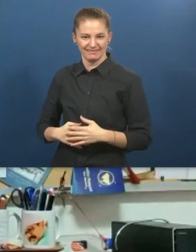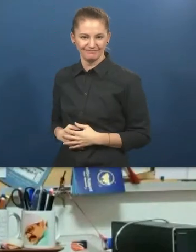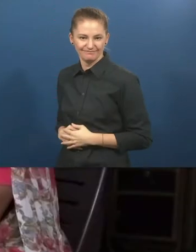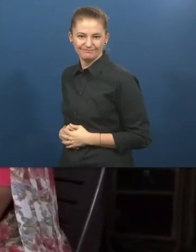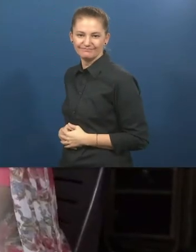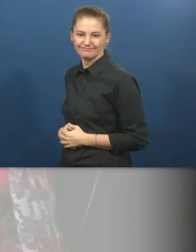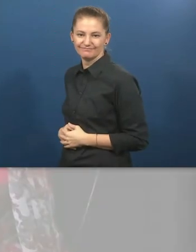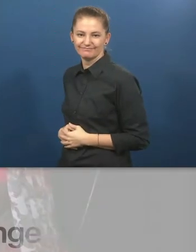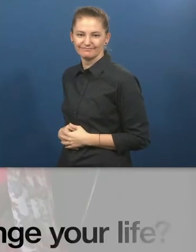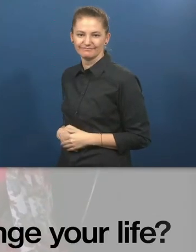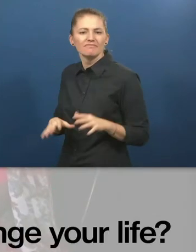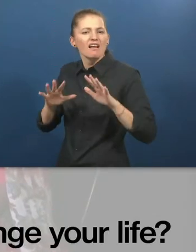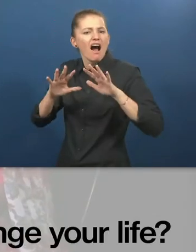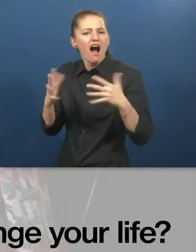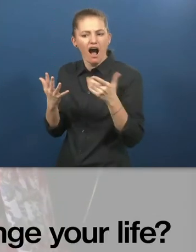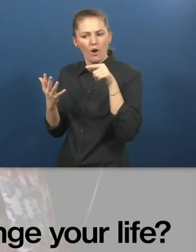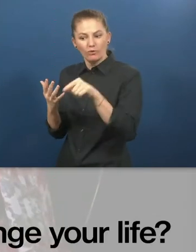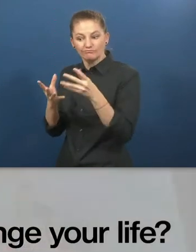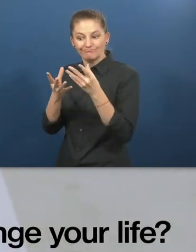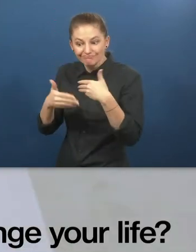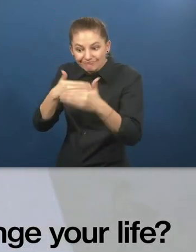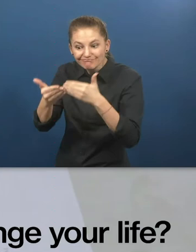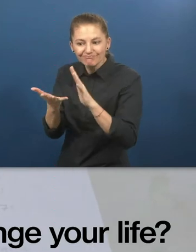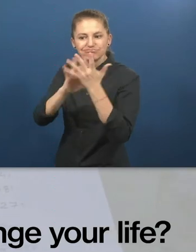people. How did this solution change your life?